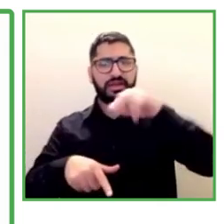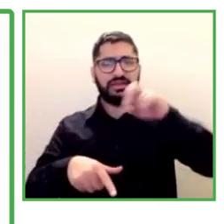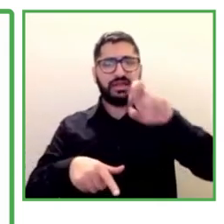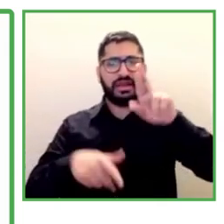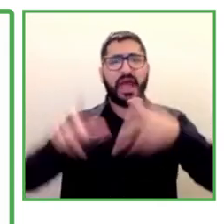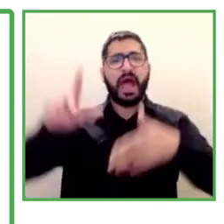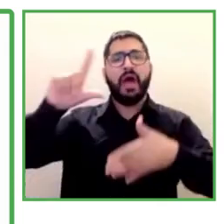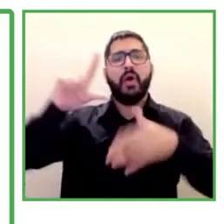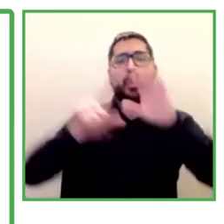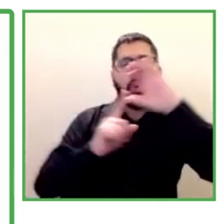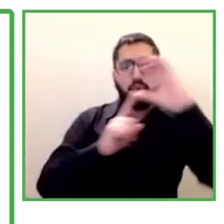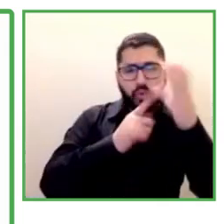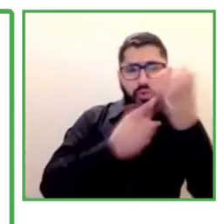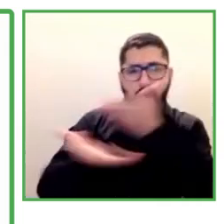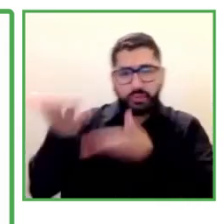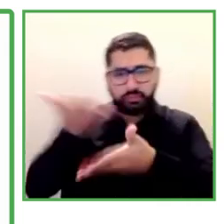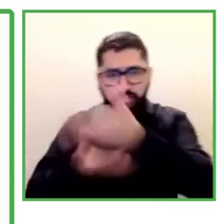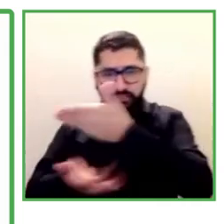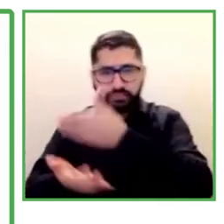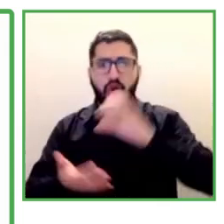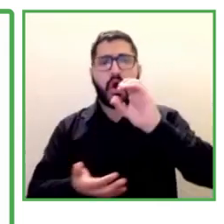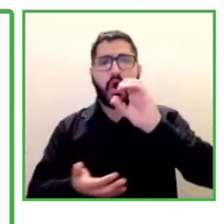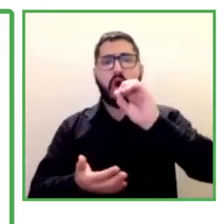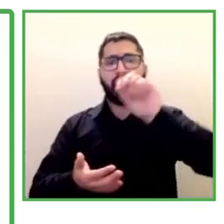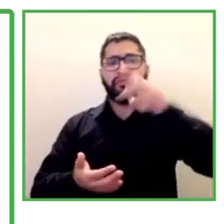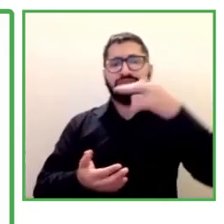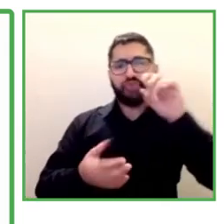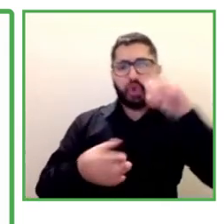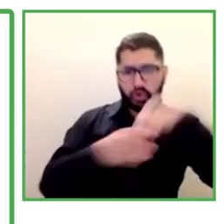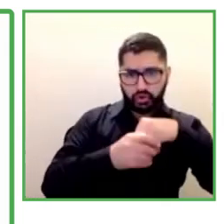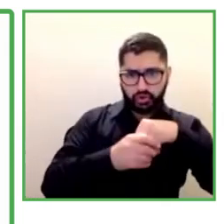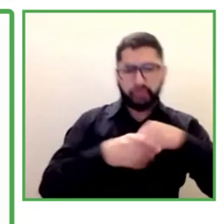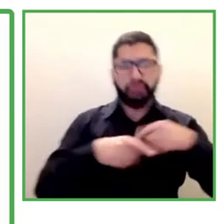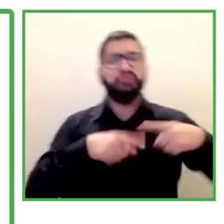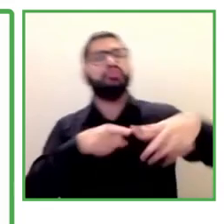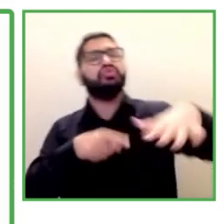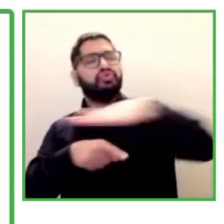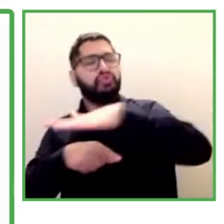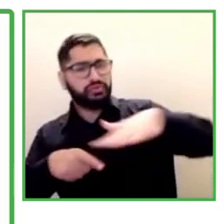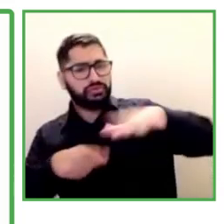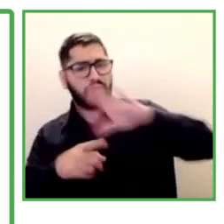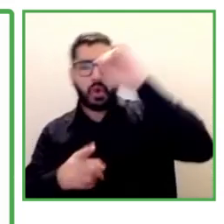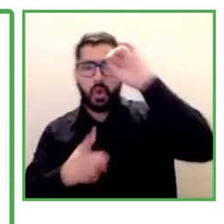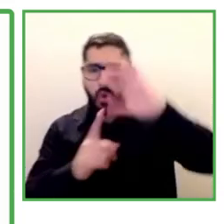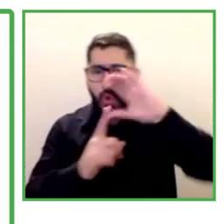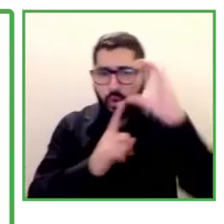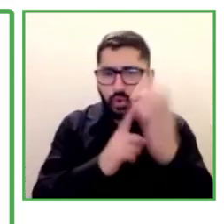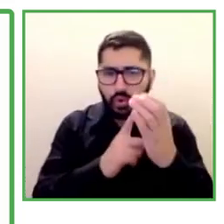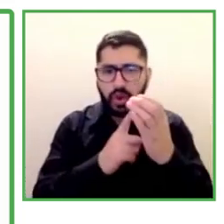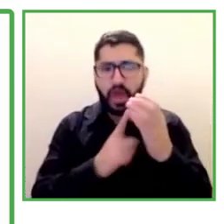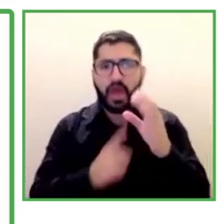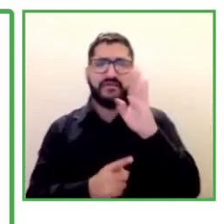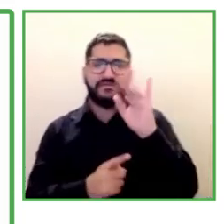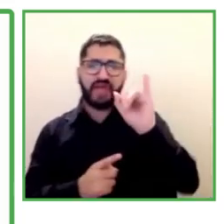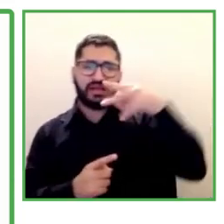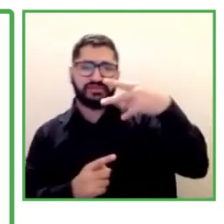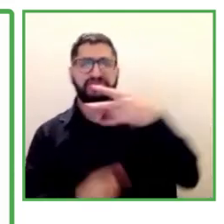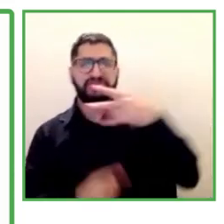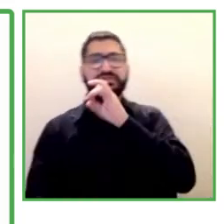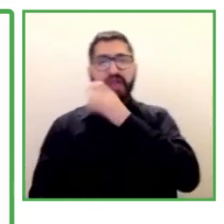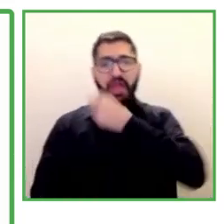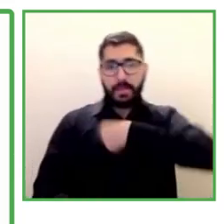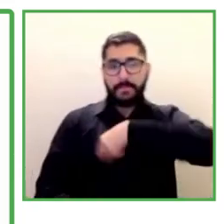social coalition of the La Caiche Foundation from Spain. Frances has a